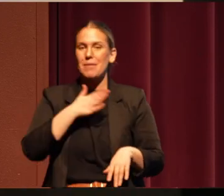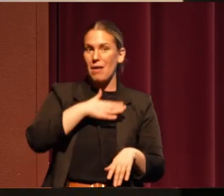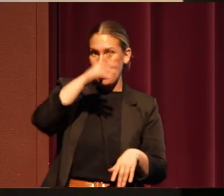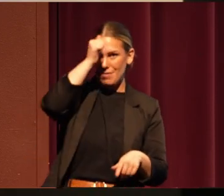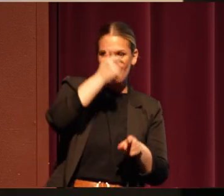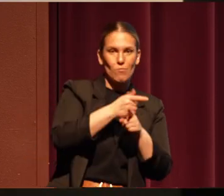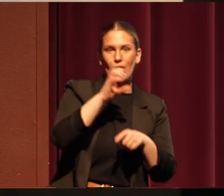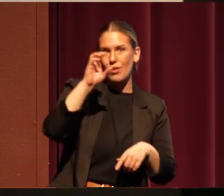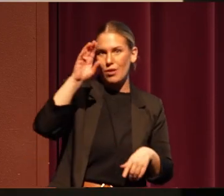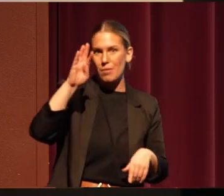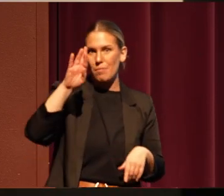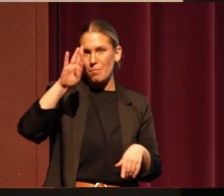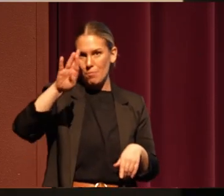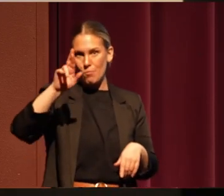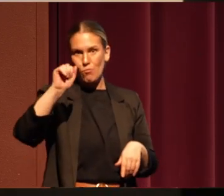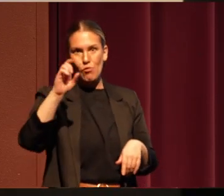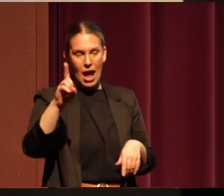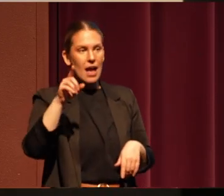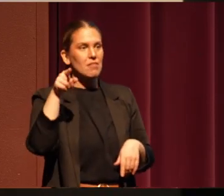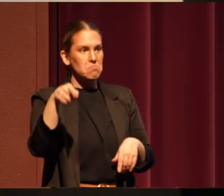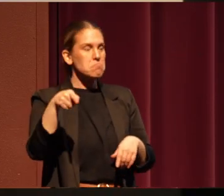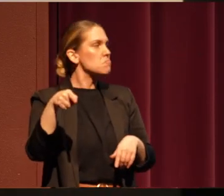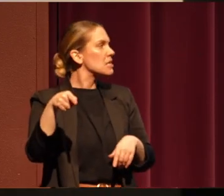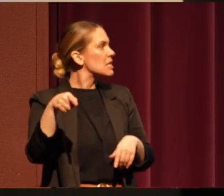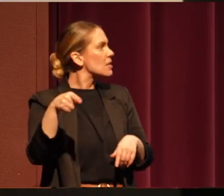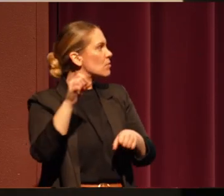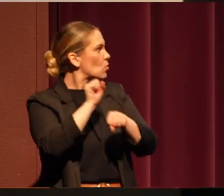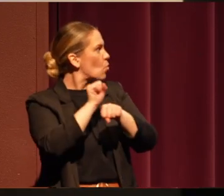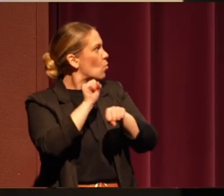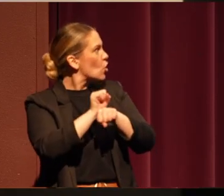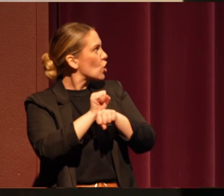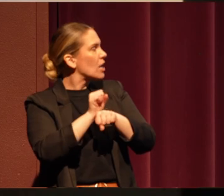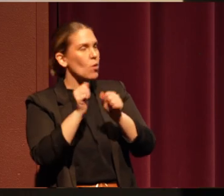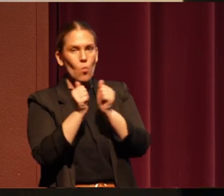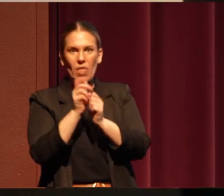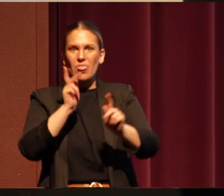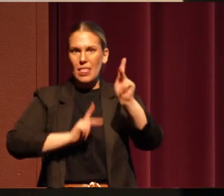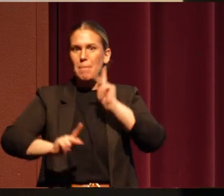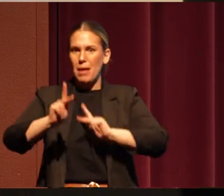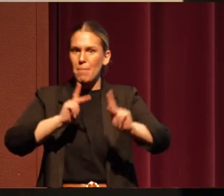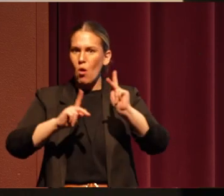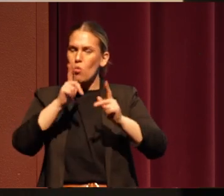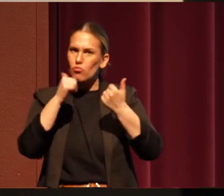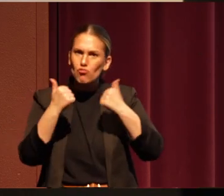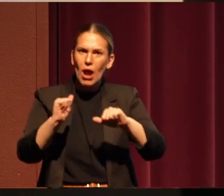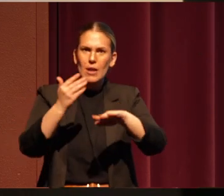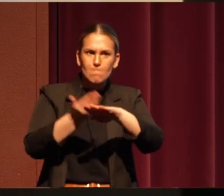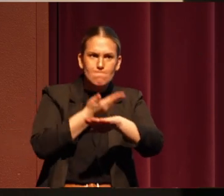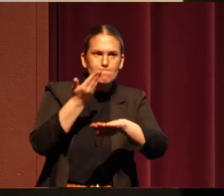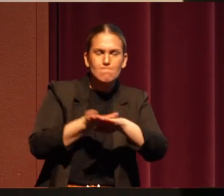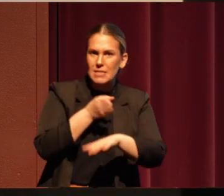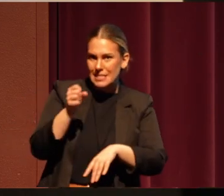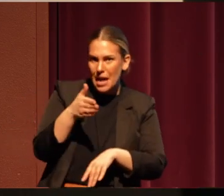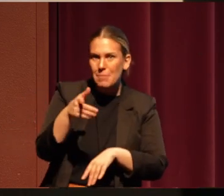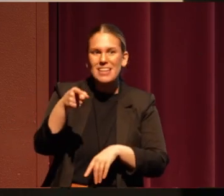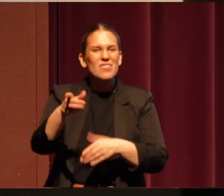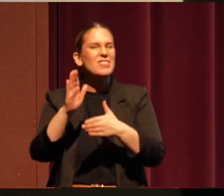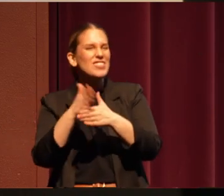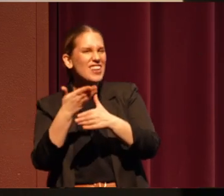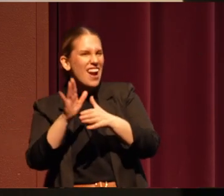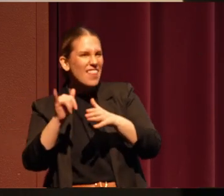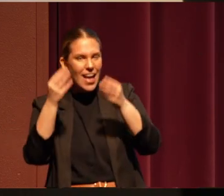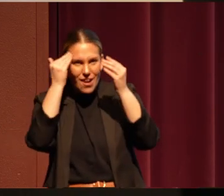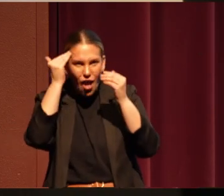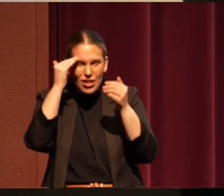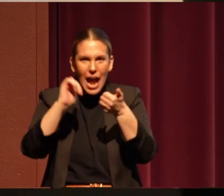restoration up along the Columbia River with the salmon people. So he was able to share that knowledge of how you stake that